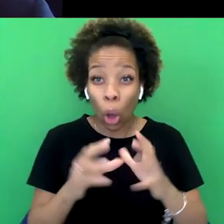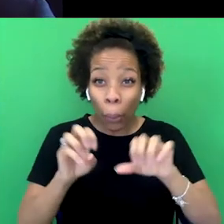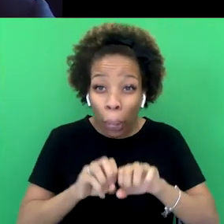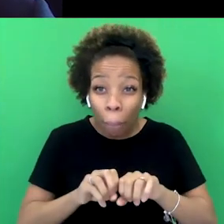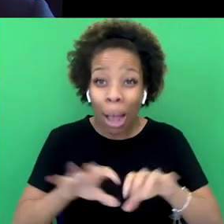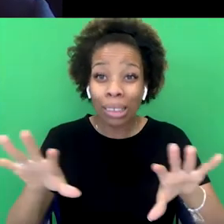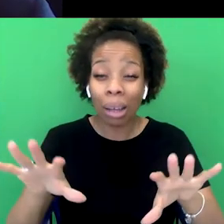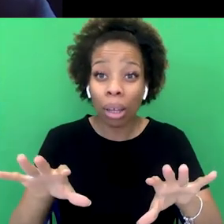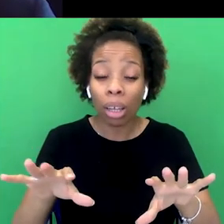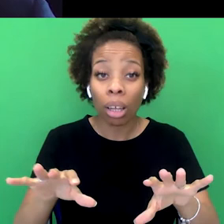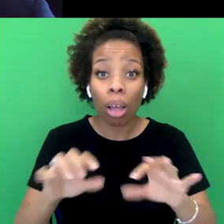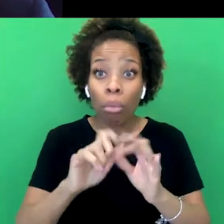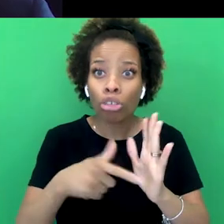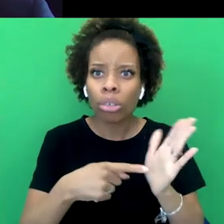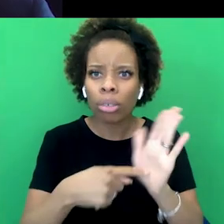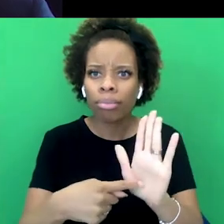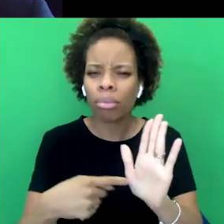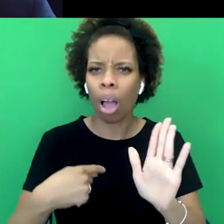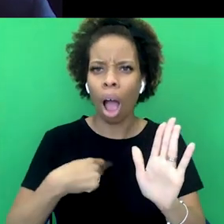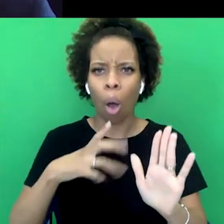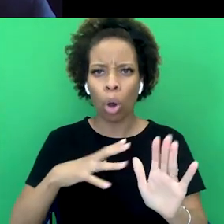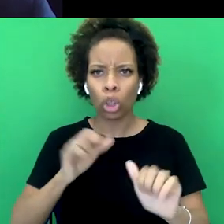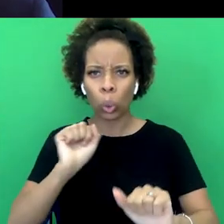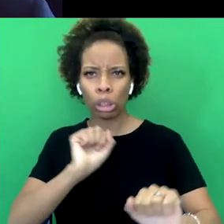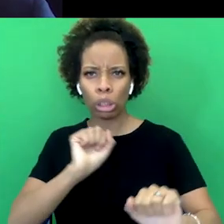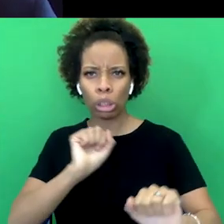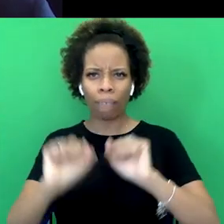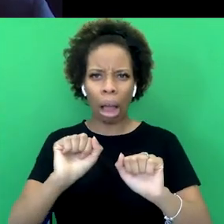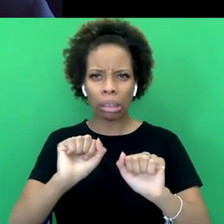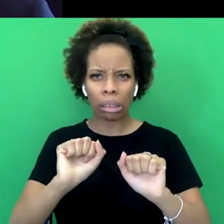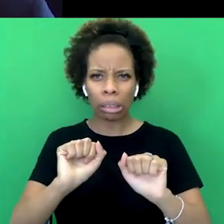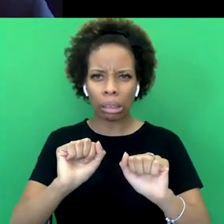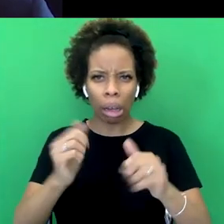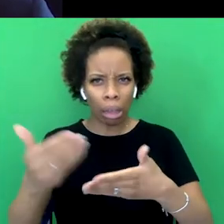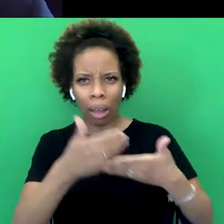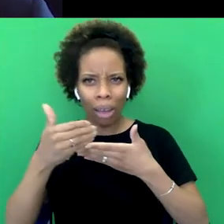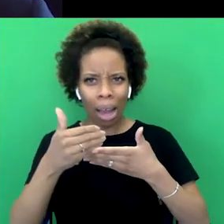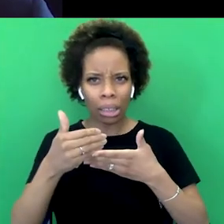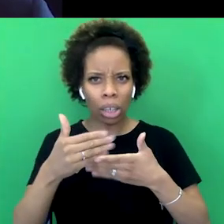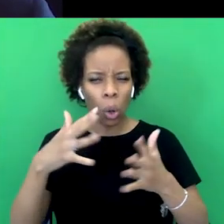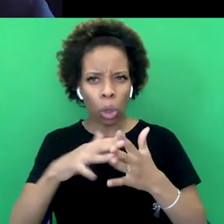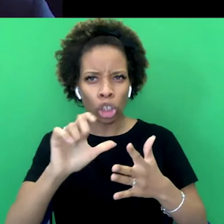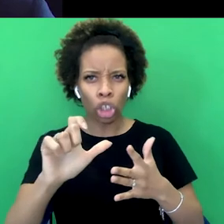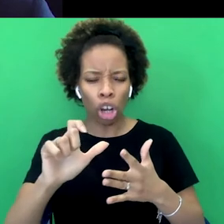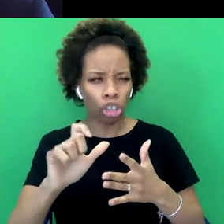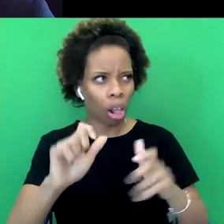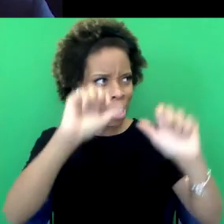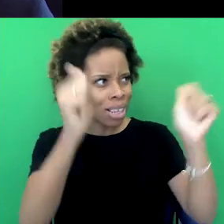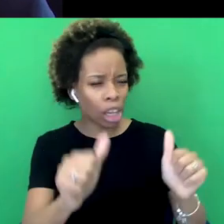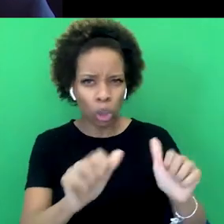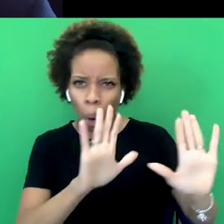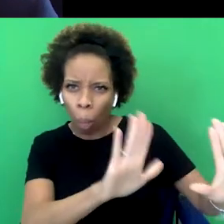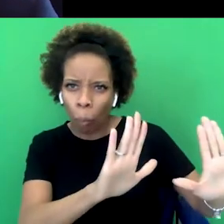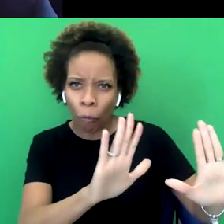saying he wanted to defend Churchill's statue with his last breath. And it's like, dude, no one is trying to tear down that statue,